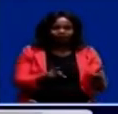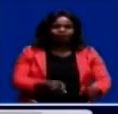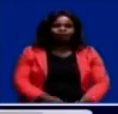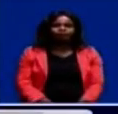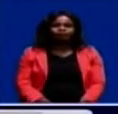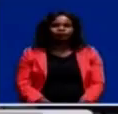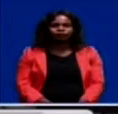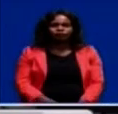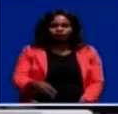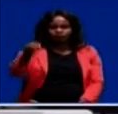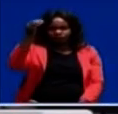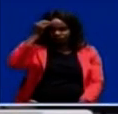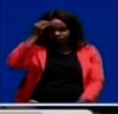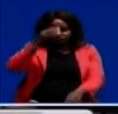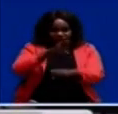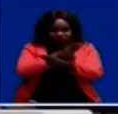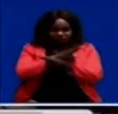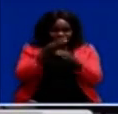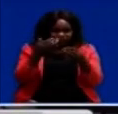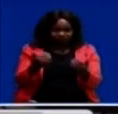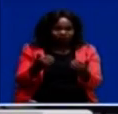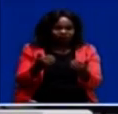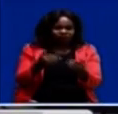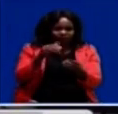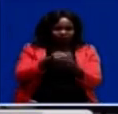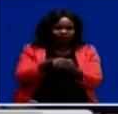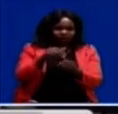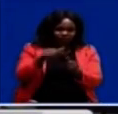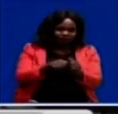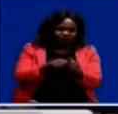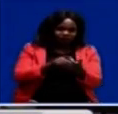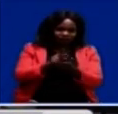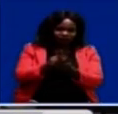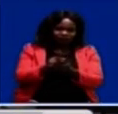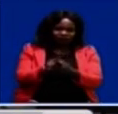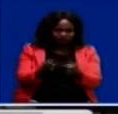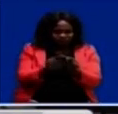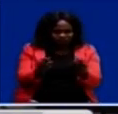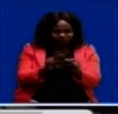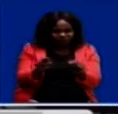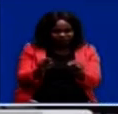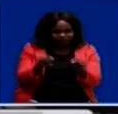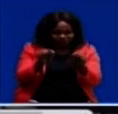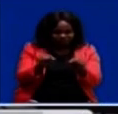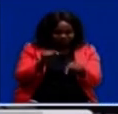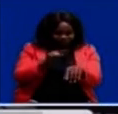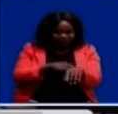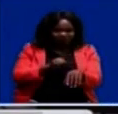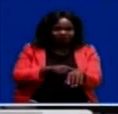You know, Zambia is now in a phase of debt repayment. And the way it normally happens is that during this phase,